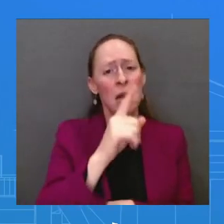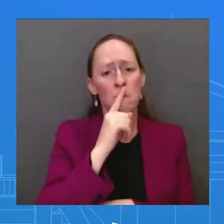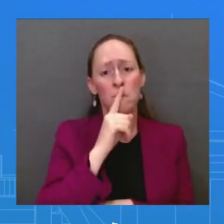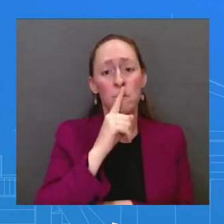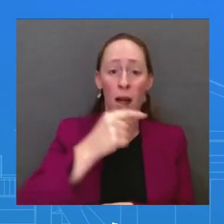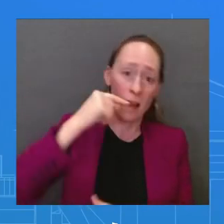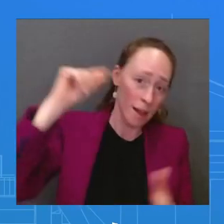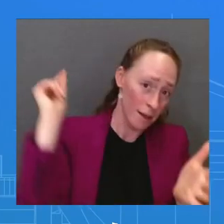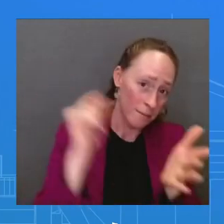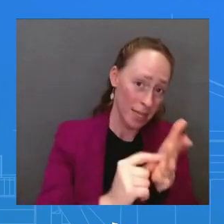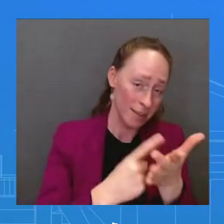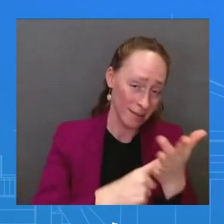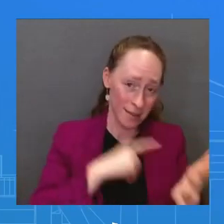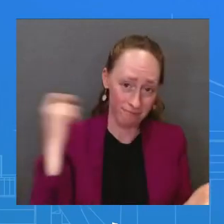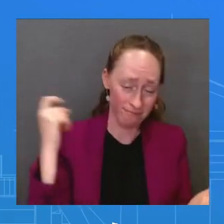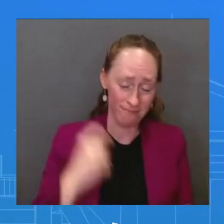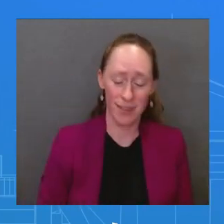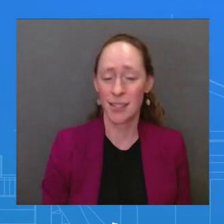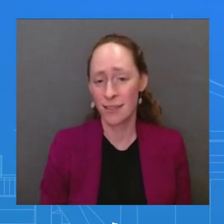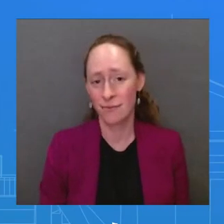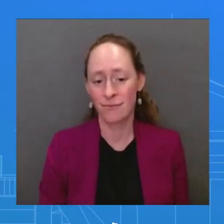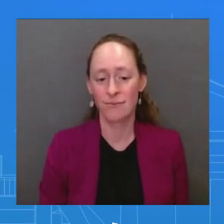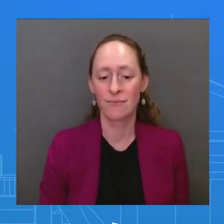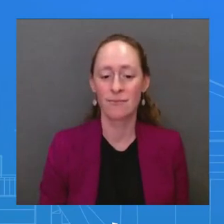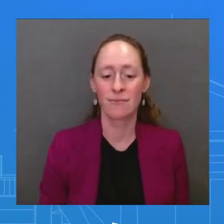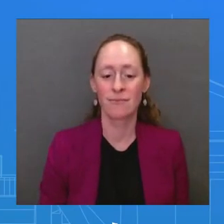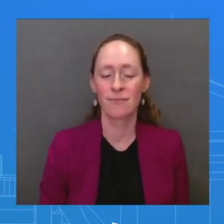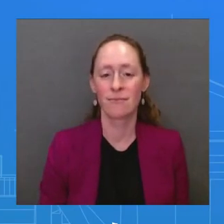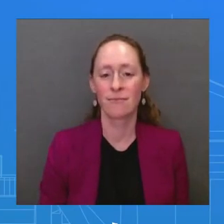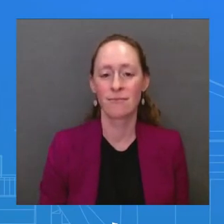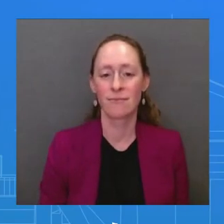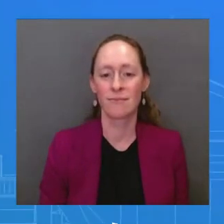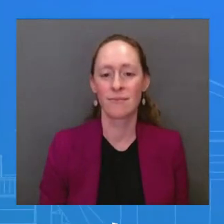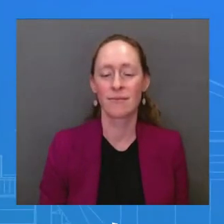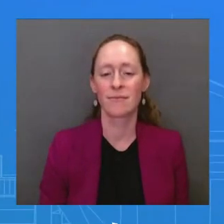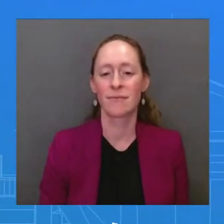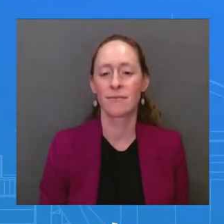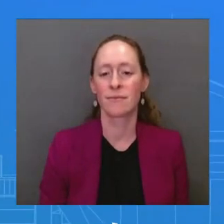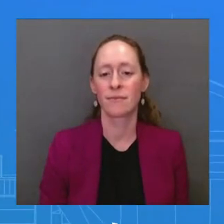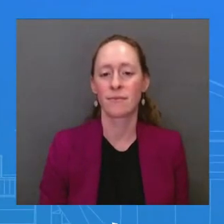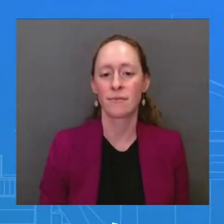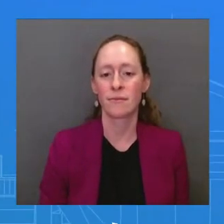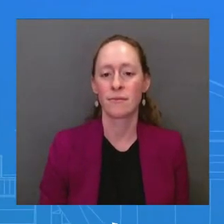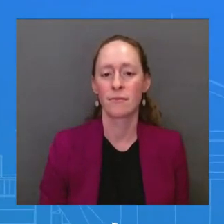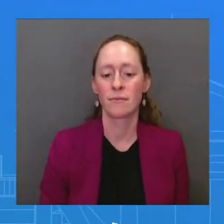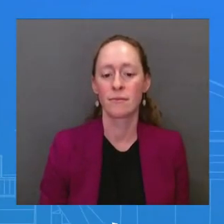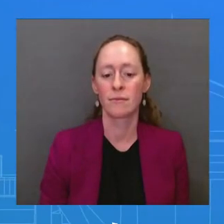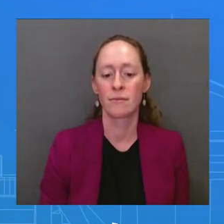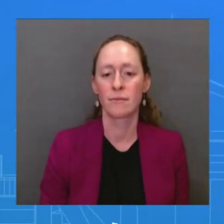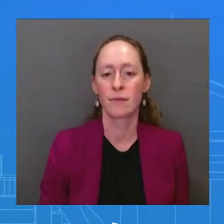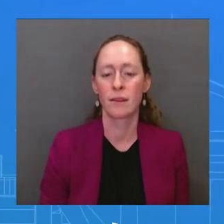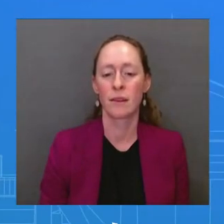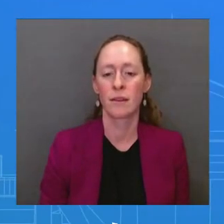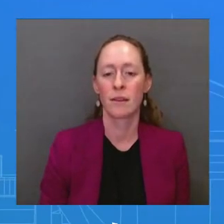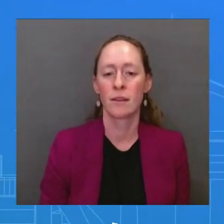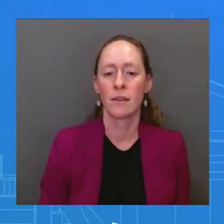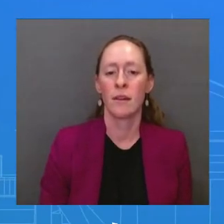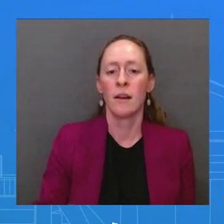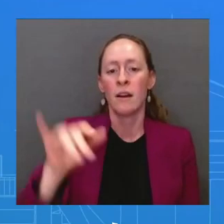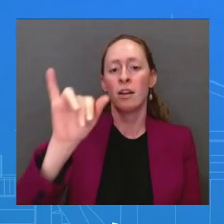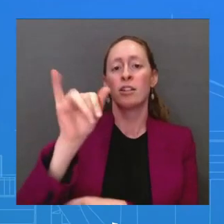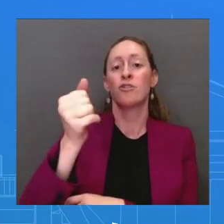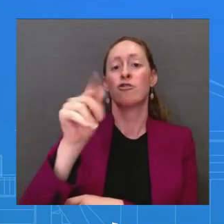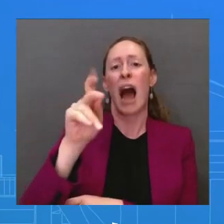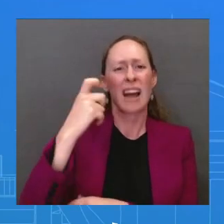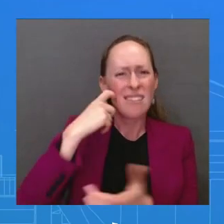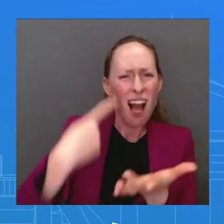Thank you, Karine. I know Jake wouldn't speak to the components of a possible normalization agreement between Saudi Arabia and Israel, but Prime Minister Netanyahu has said that the